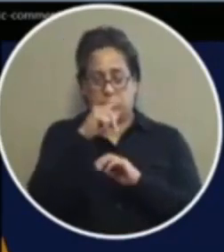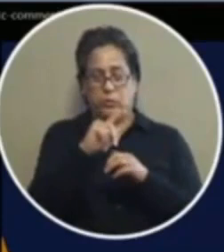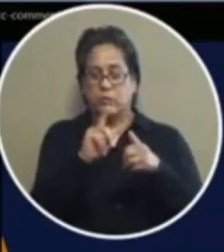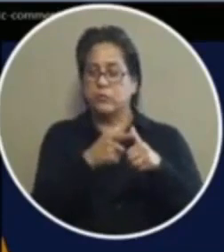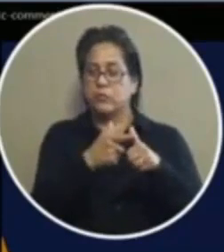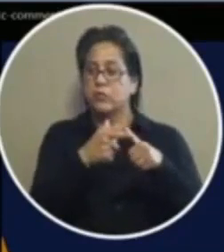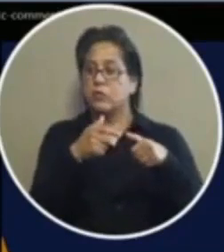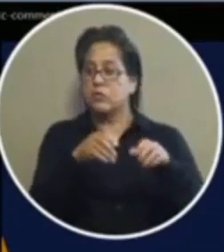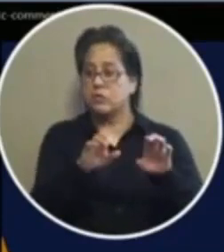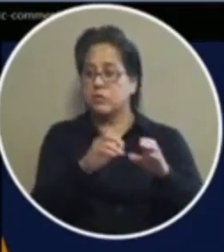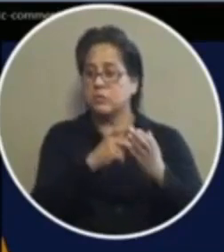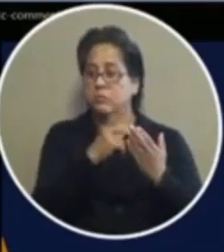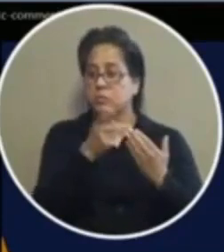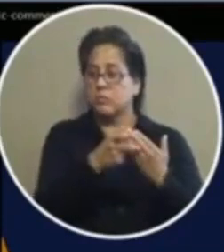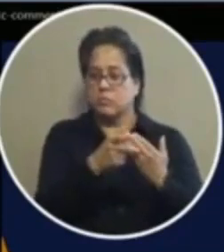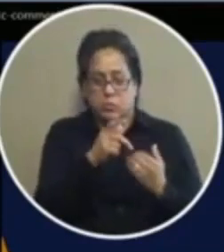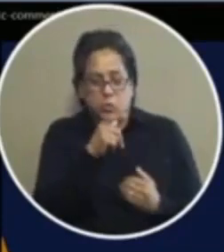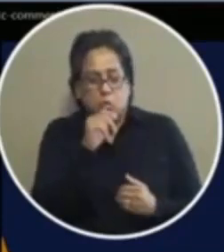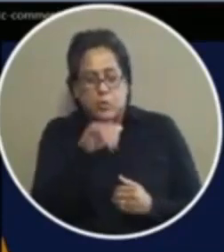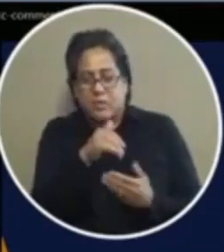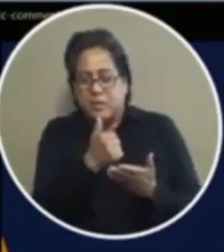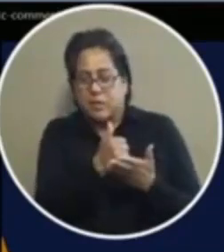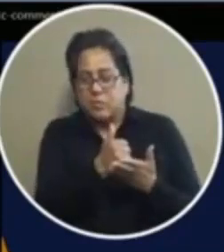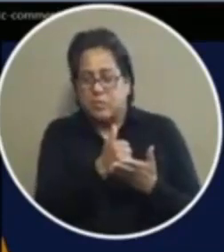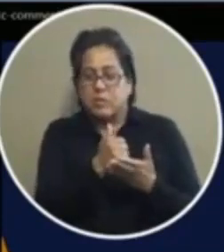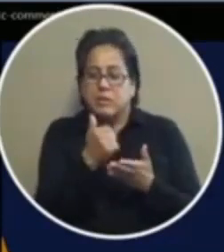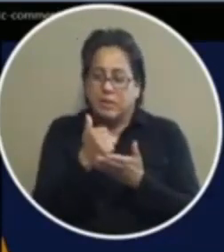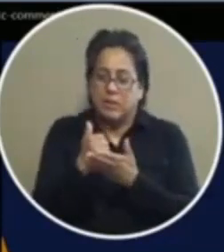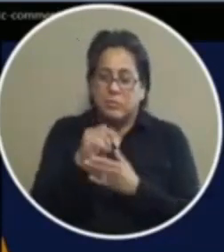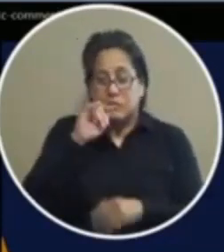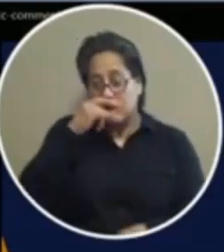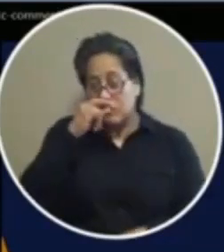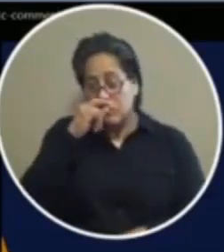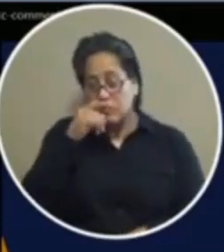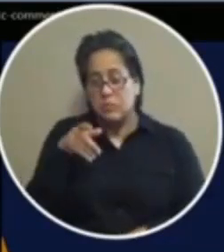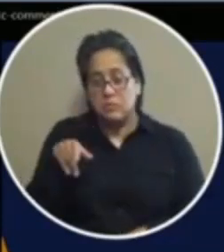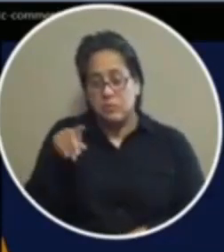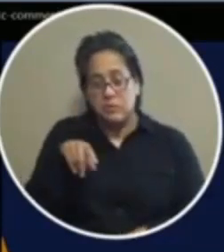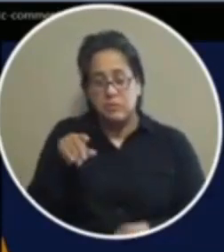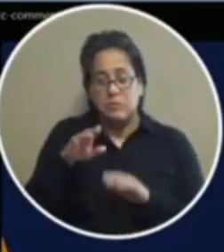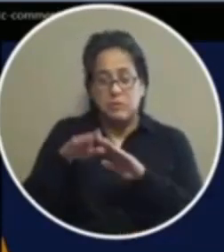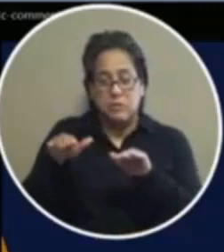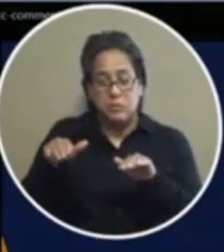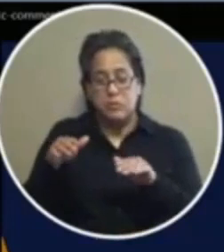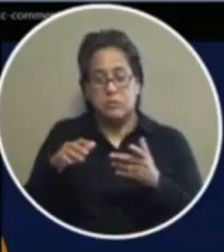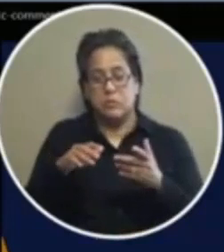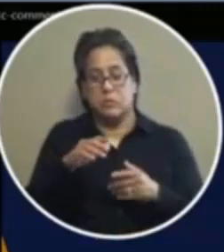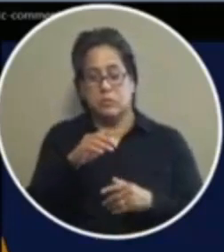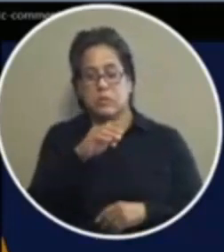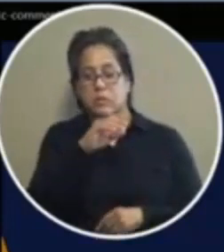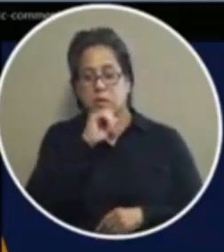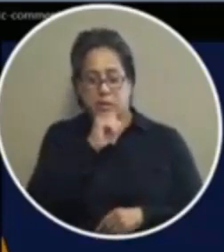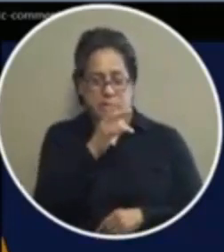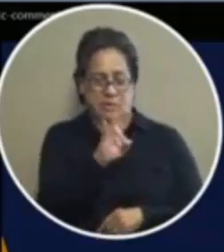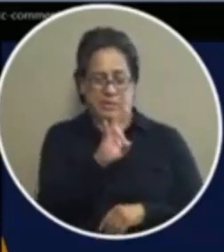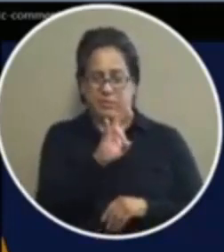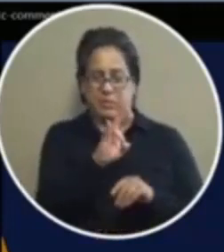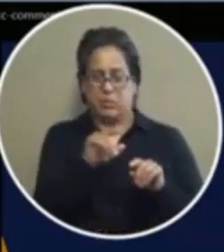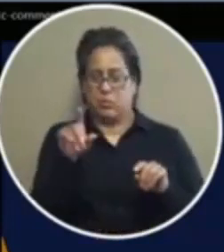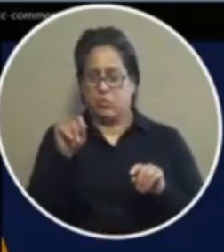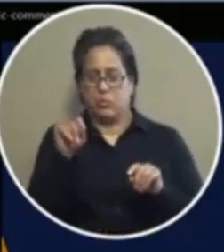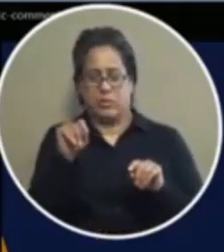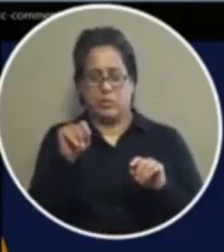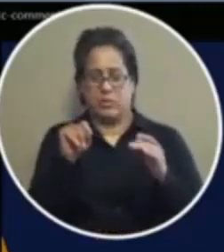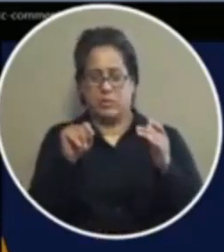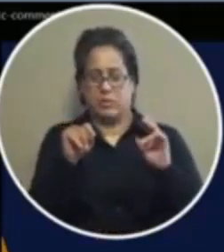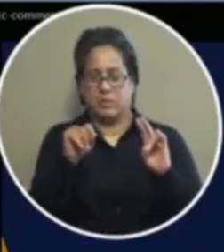who does that help that helps children or or or i guess 17 to 20 year olds because you got to